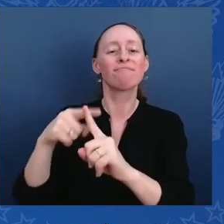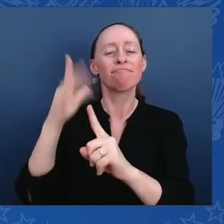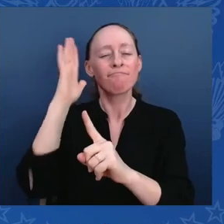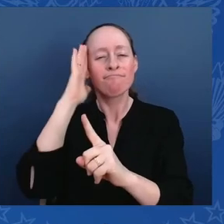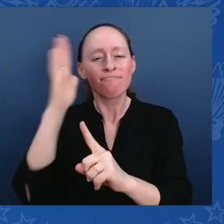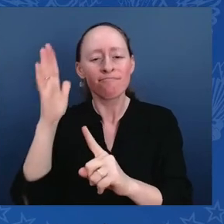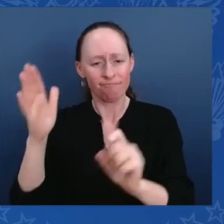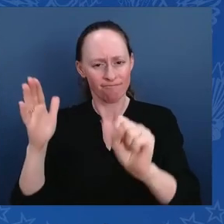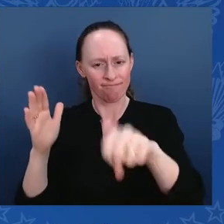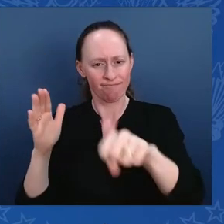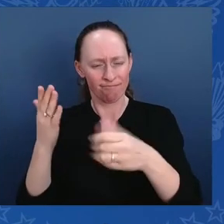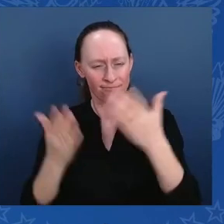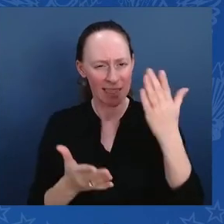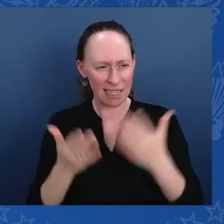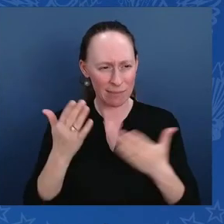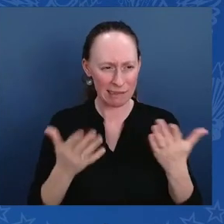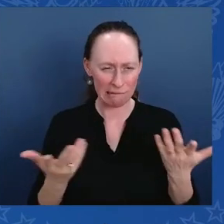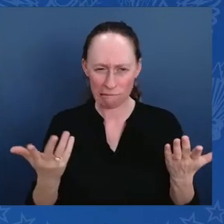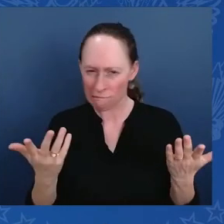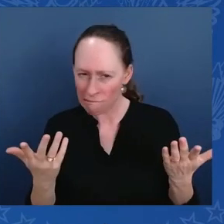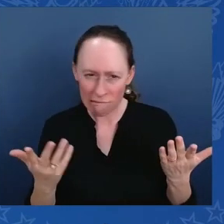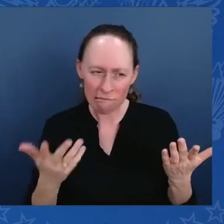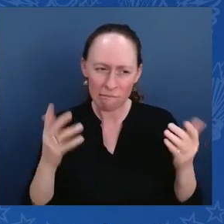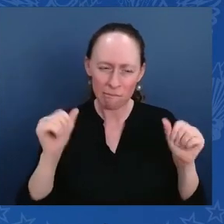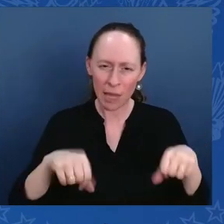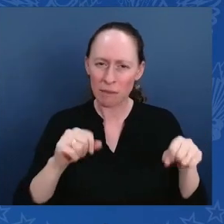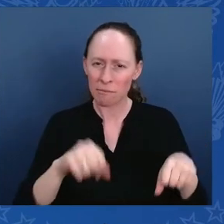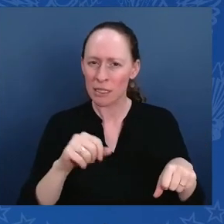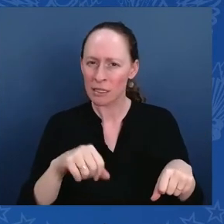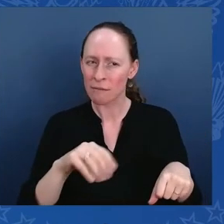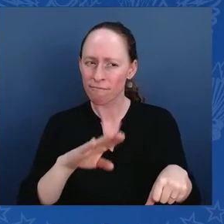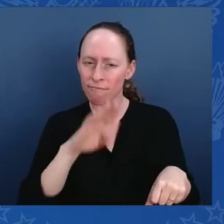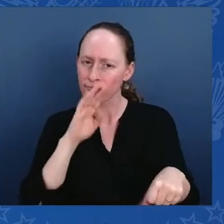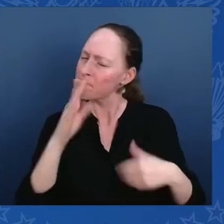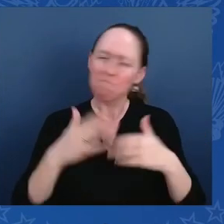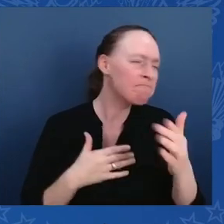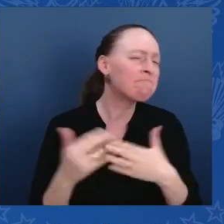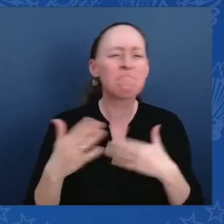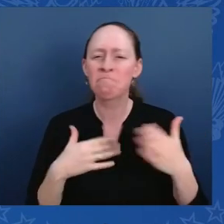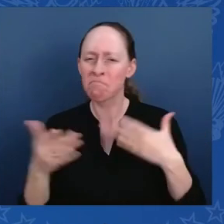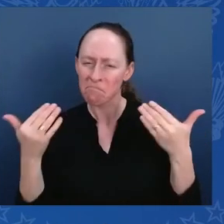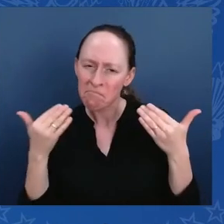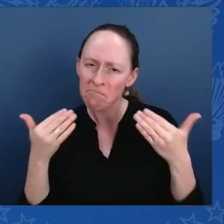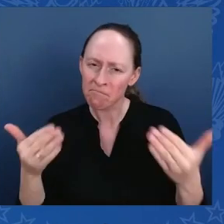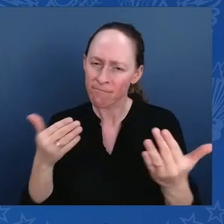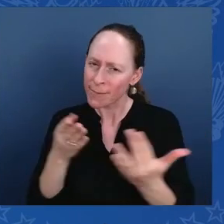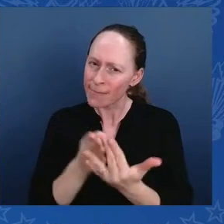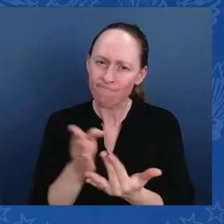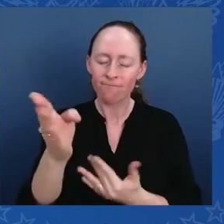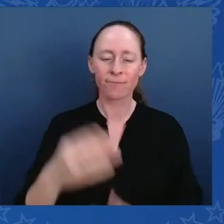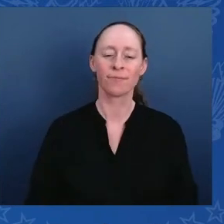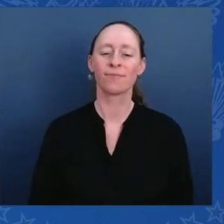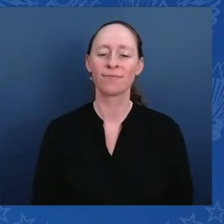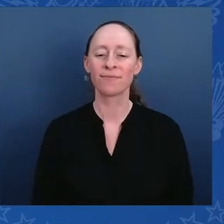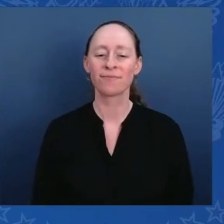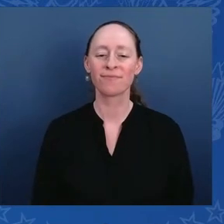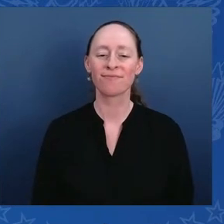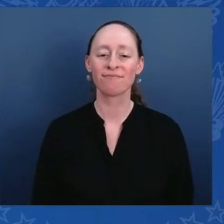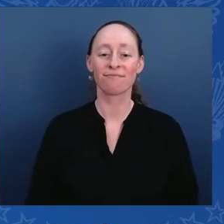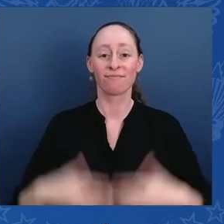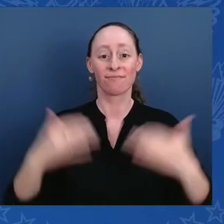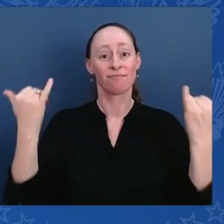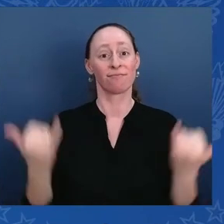Now more than ever, we need moments that allow us to provide the utmost care and kindness